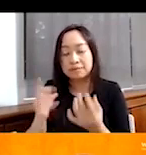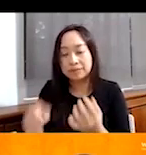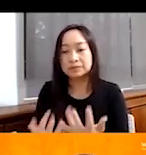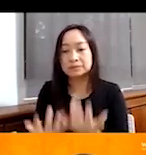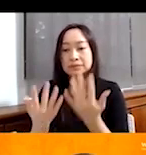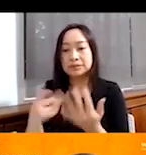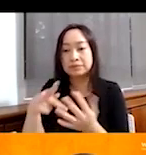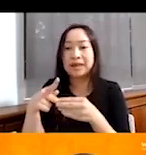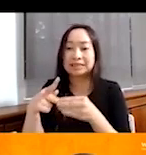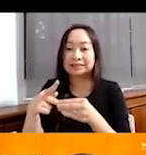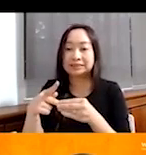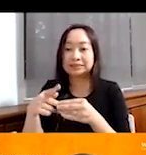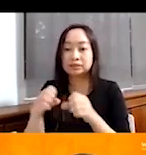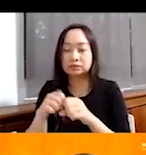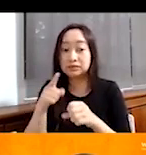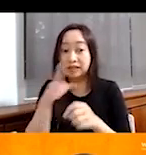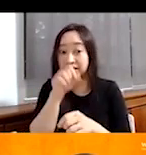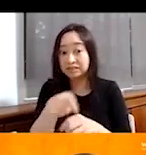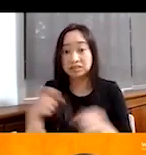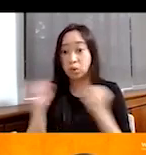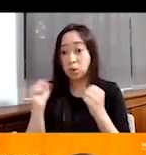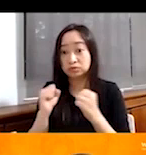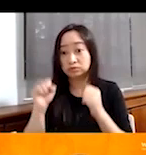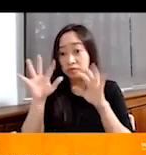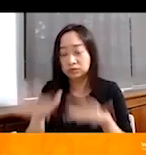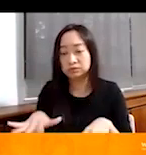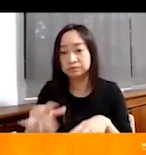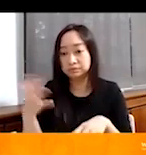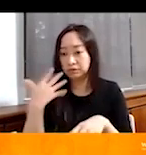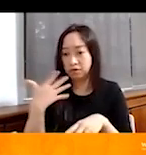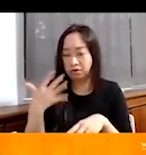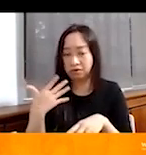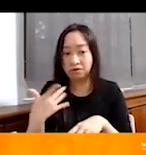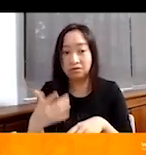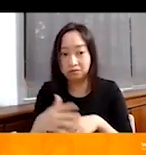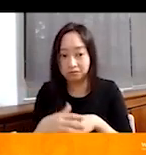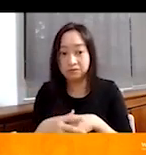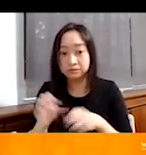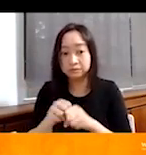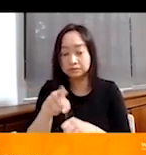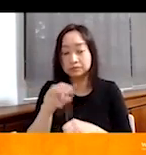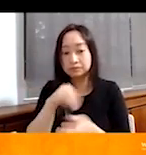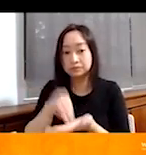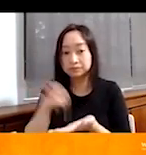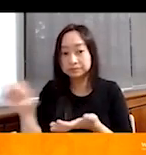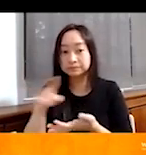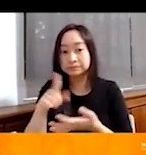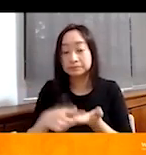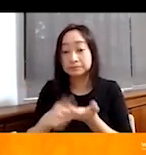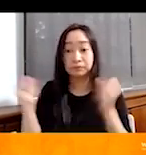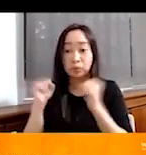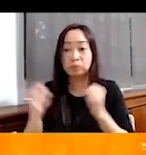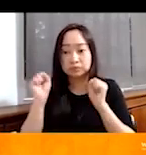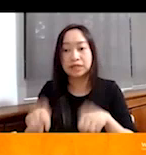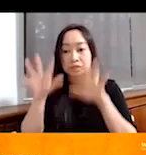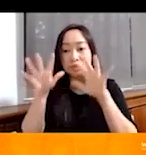for a child's health. And it gets cold here, and it snows. I know we don't think about that with the Middle East, but it gets really cold and it can snow.